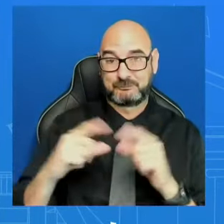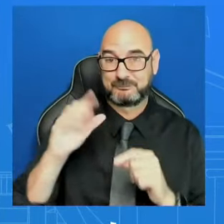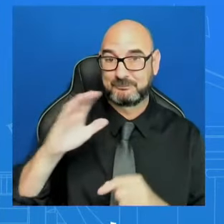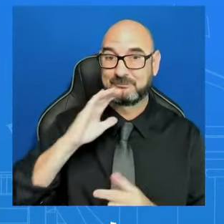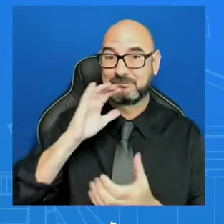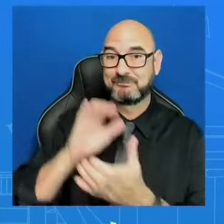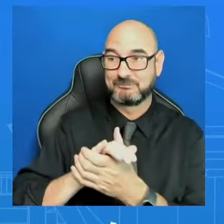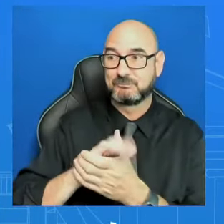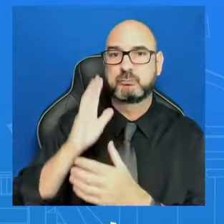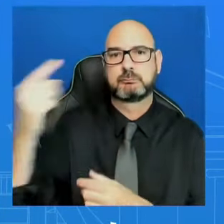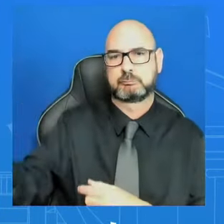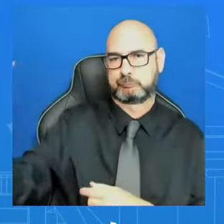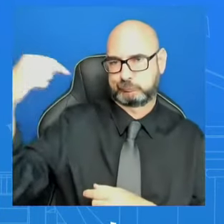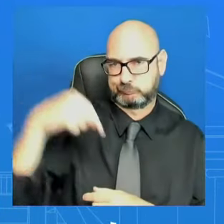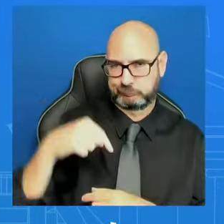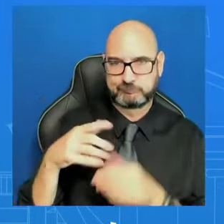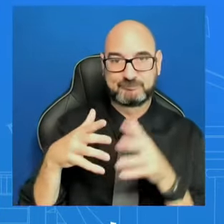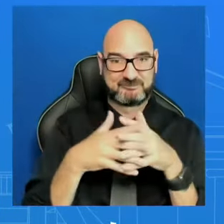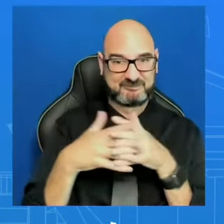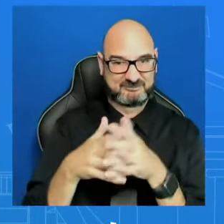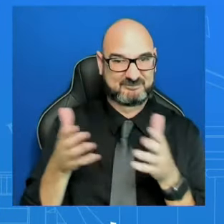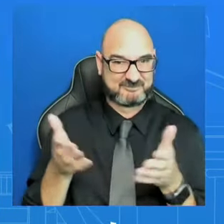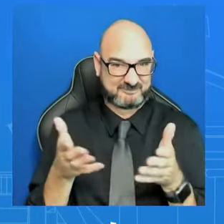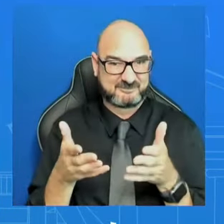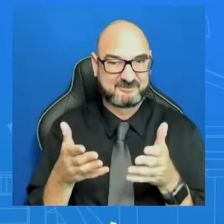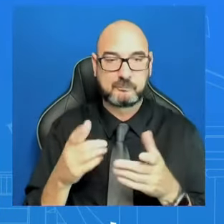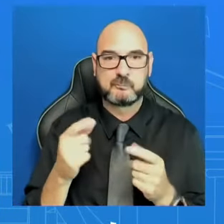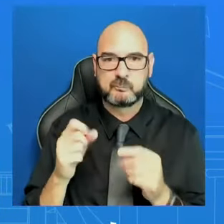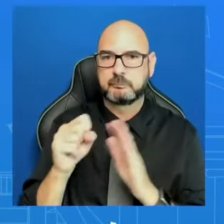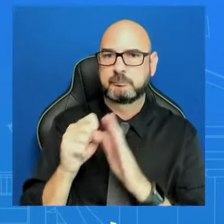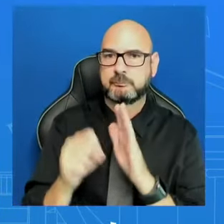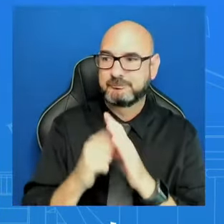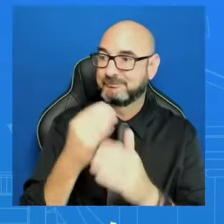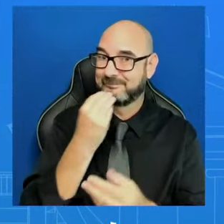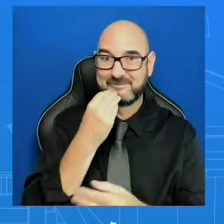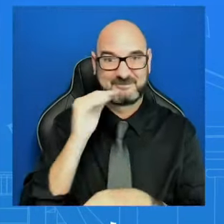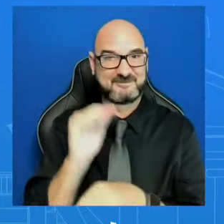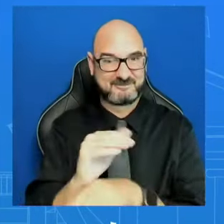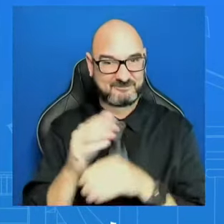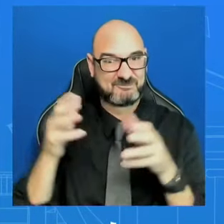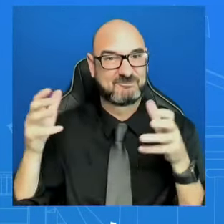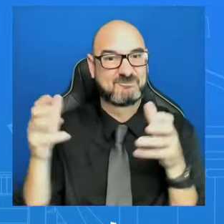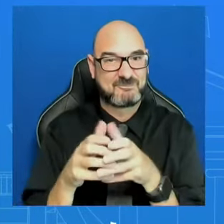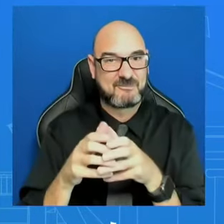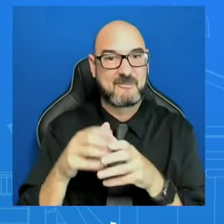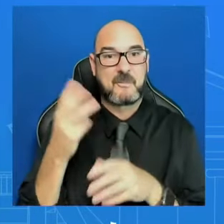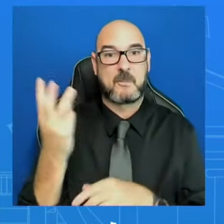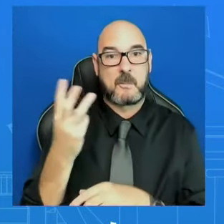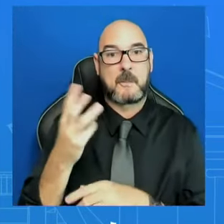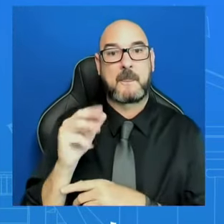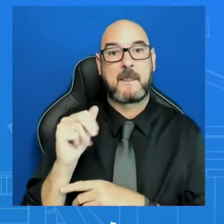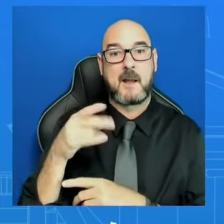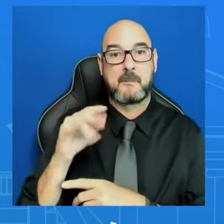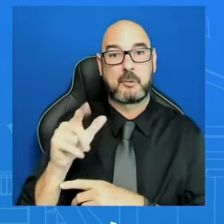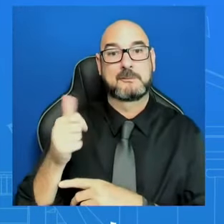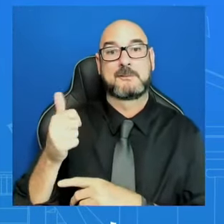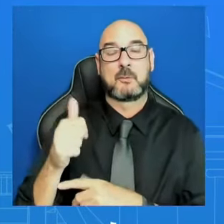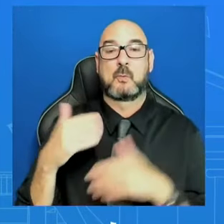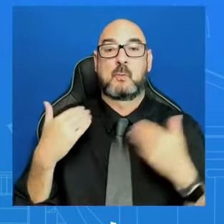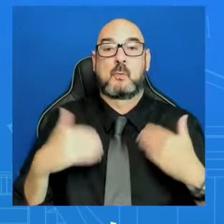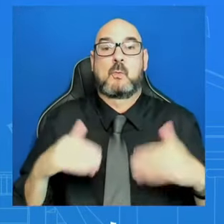This will include a state dinner on Wednesday, April 10th. The visit will underscore the enduring strength of our alliance, the